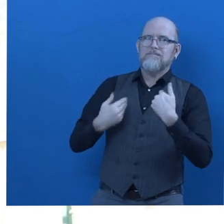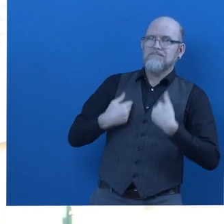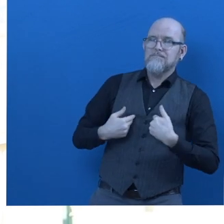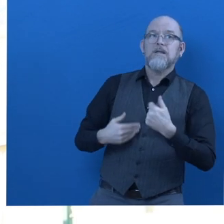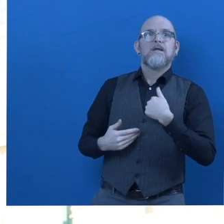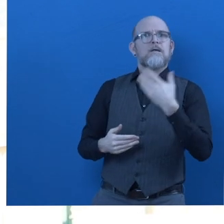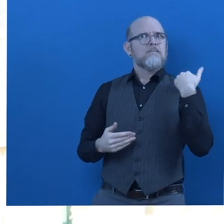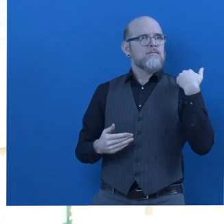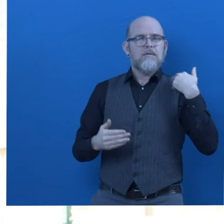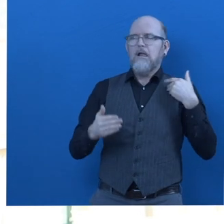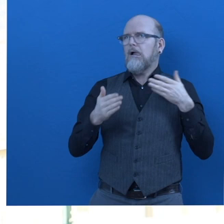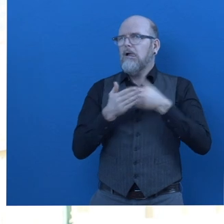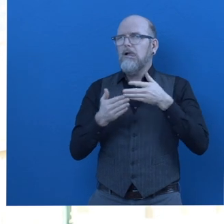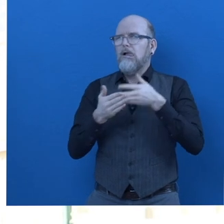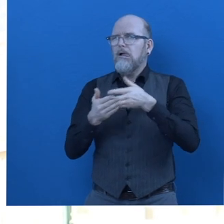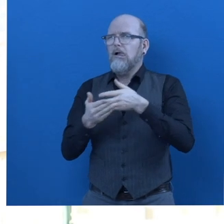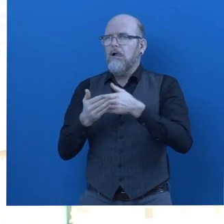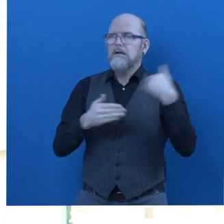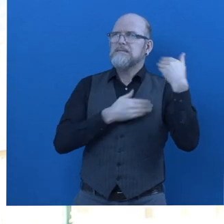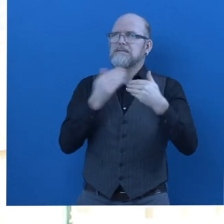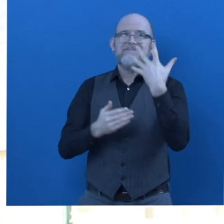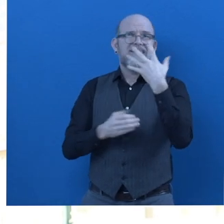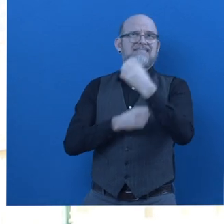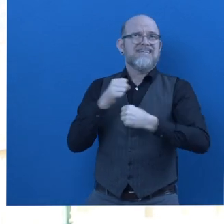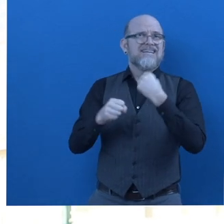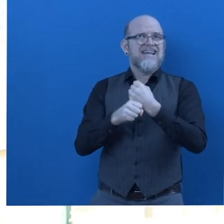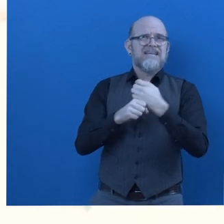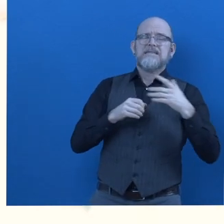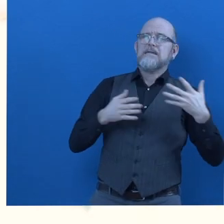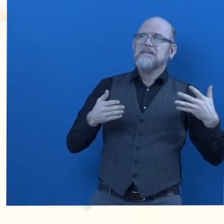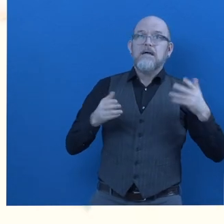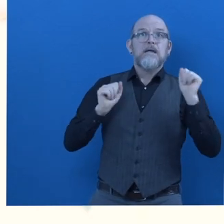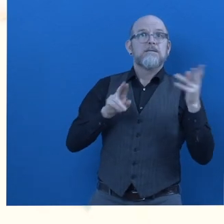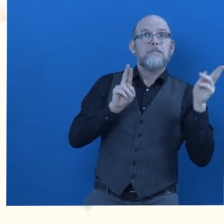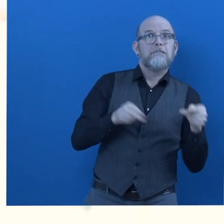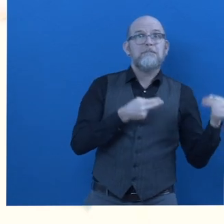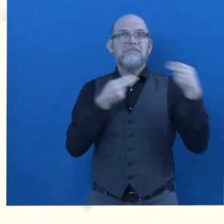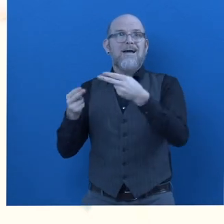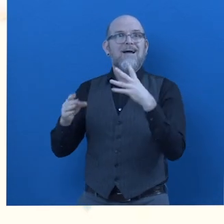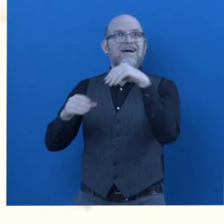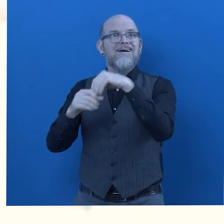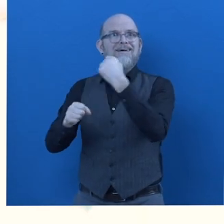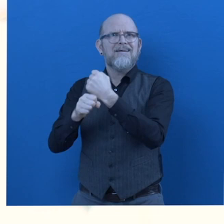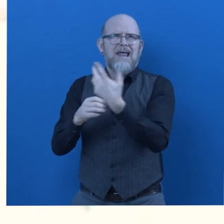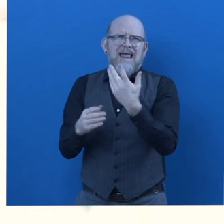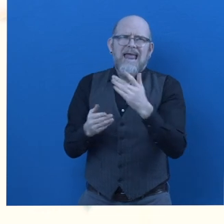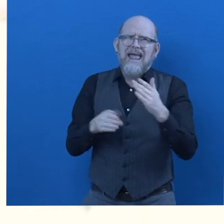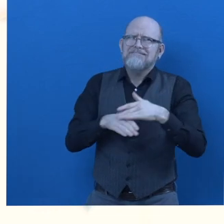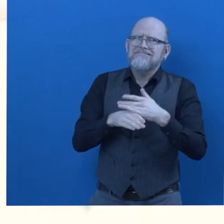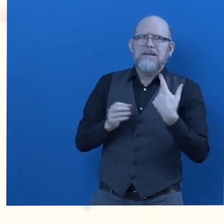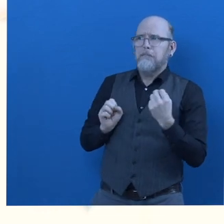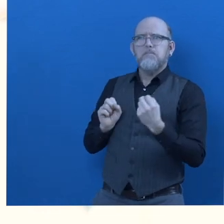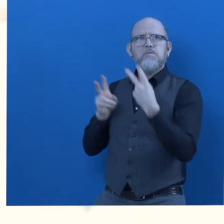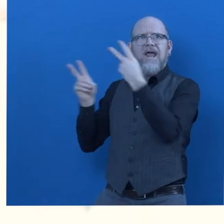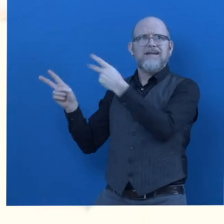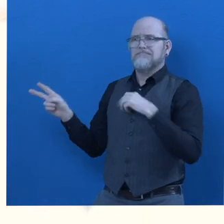the stagnation I had experienced for the past five years and I was finally able to get back into the game. I needed just that one bridge just